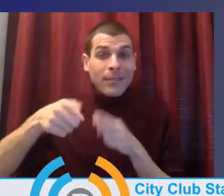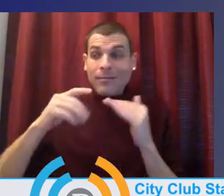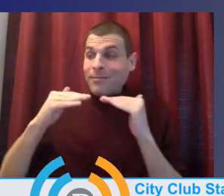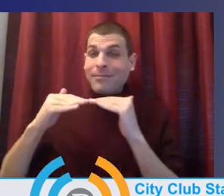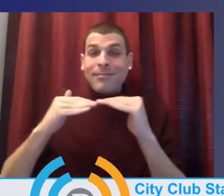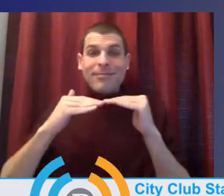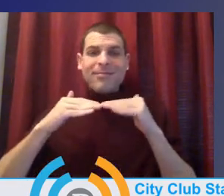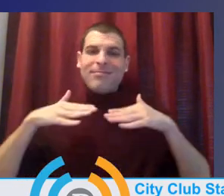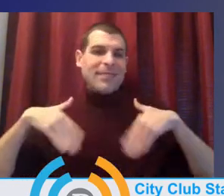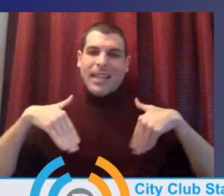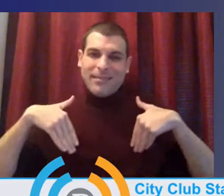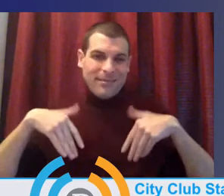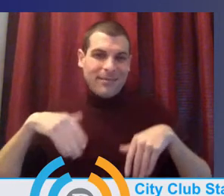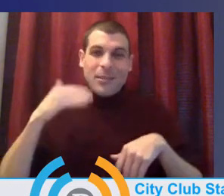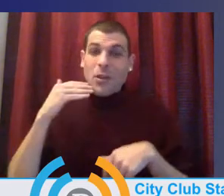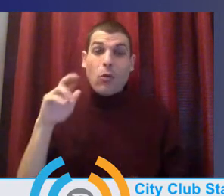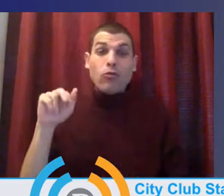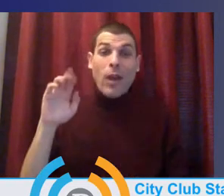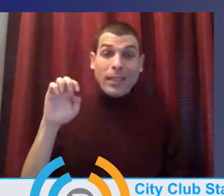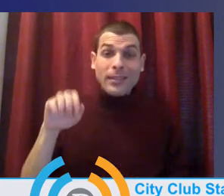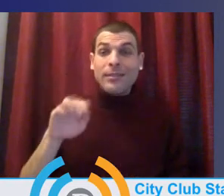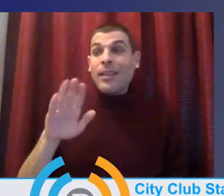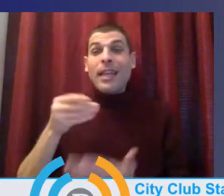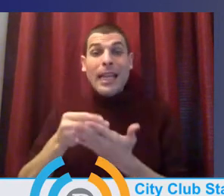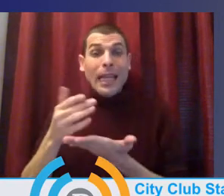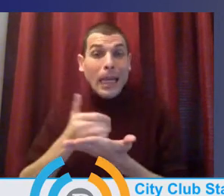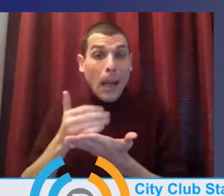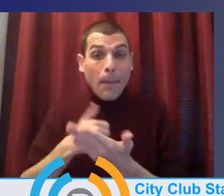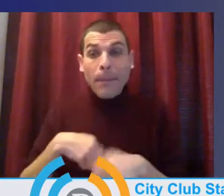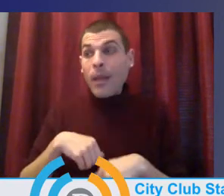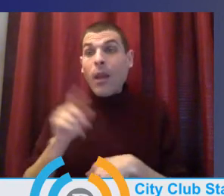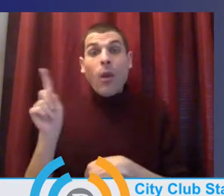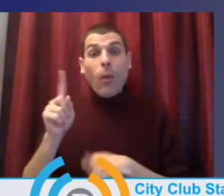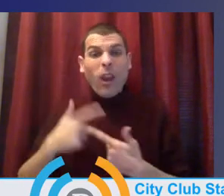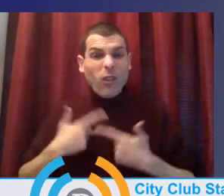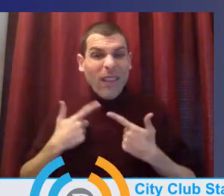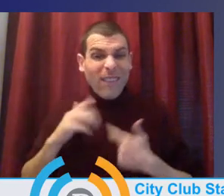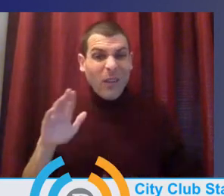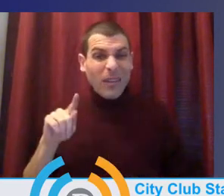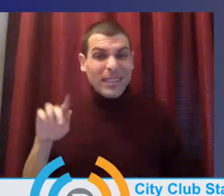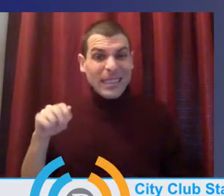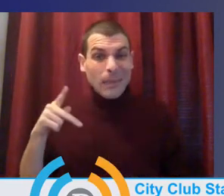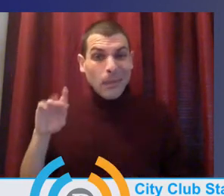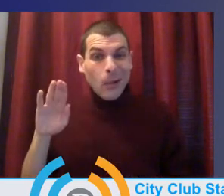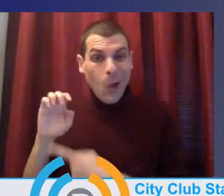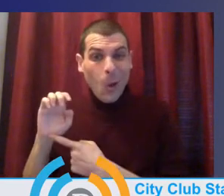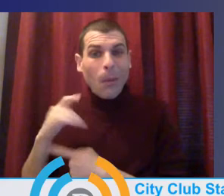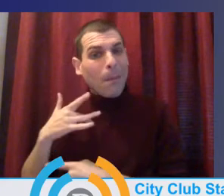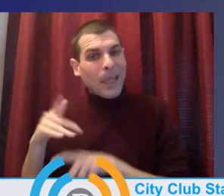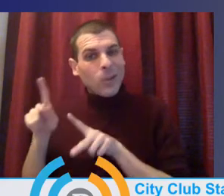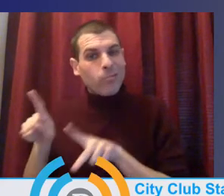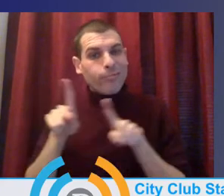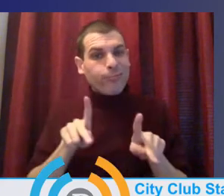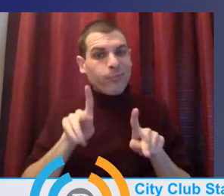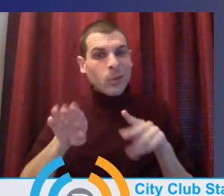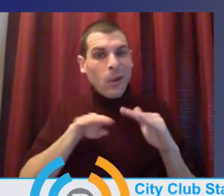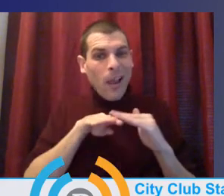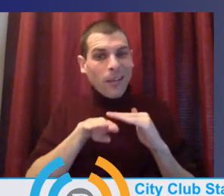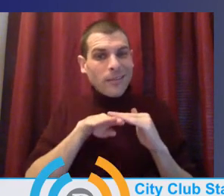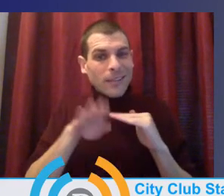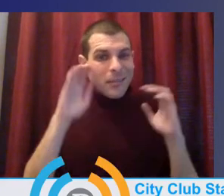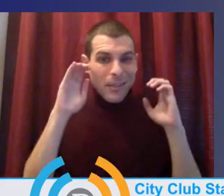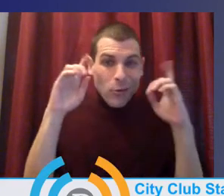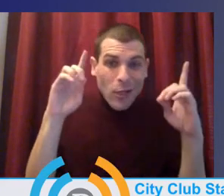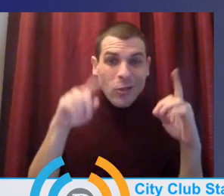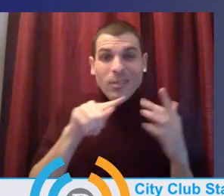income, and zip code are unfortunately predictors of what kinds of childcare and early learning experiences families and children are going to